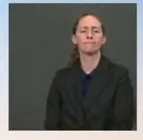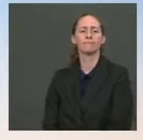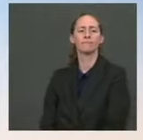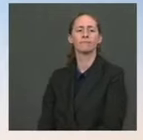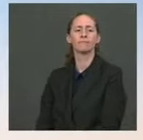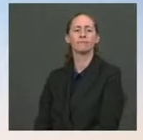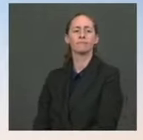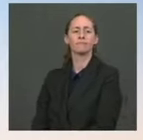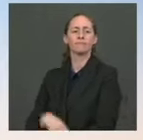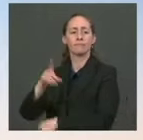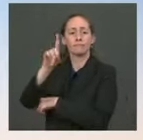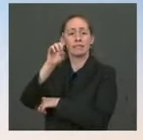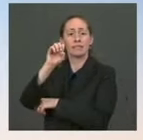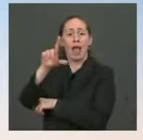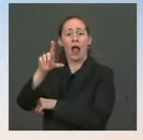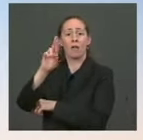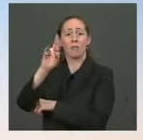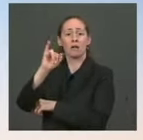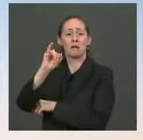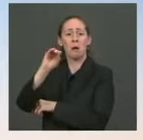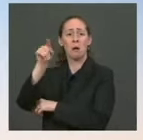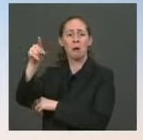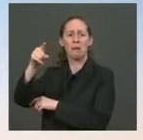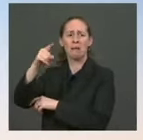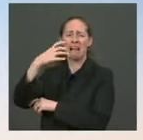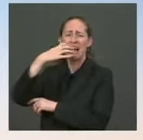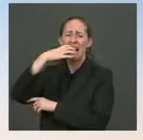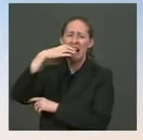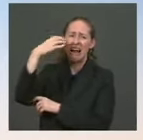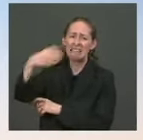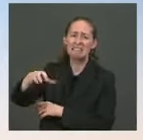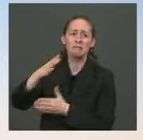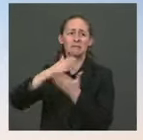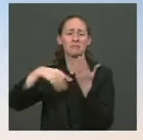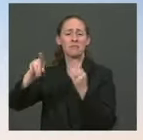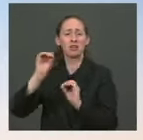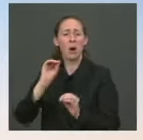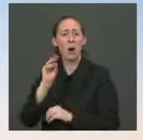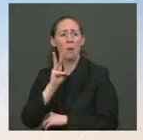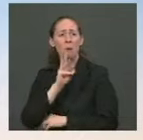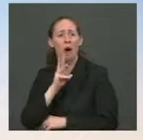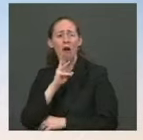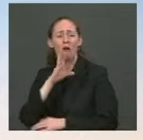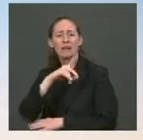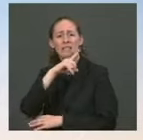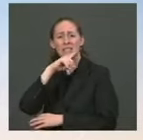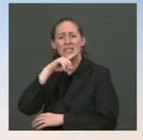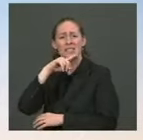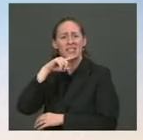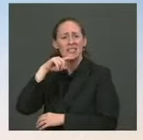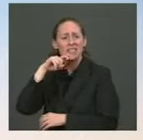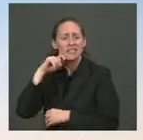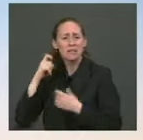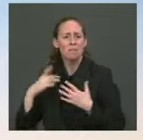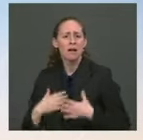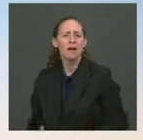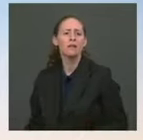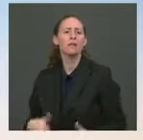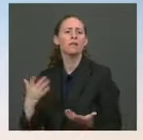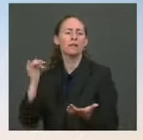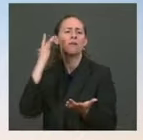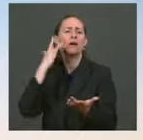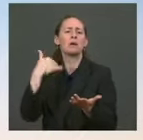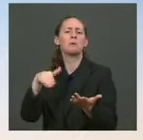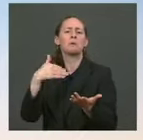Texas. We had cases of dehydration. We had other situations, and that is precisely why we